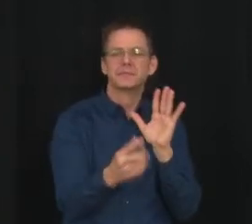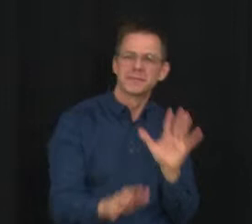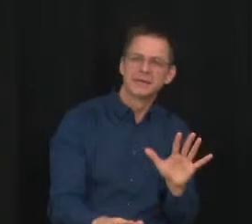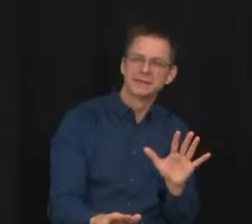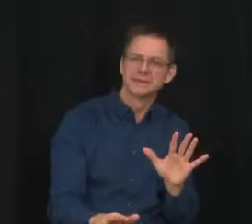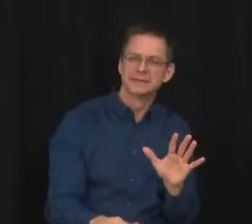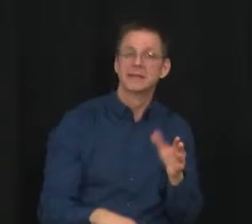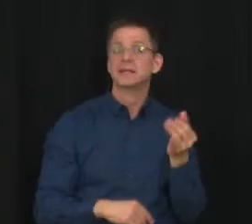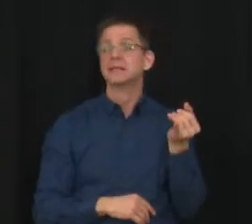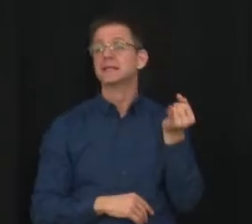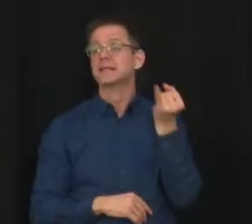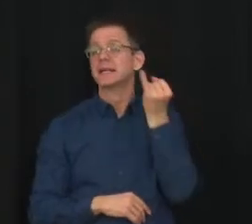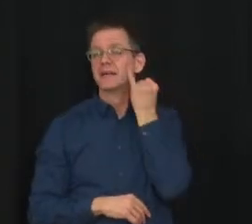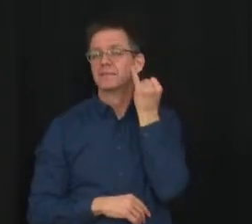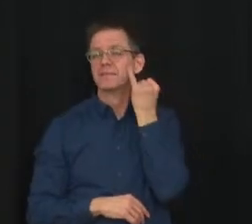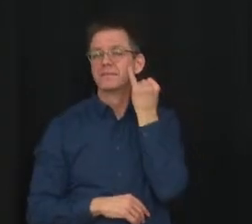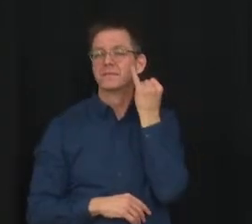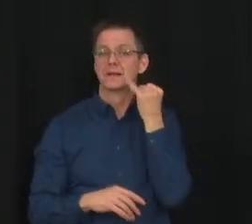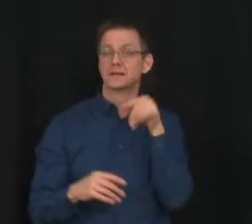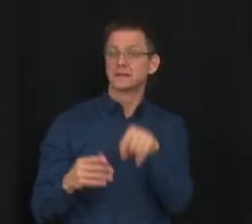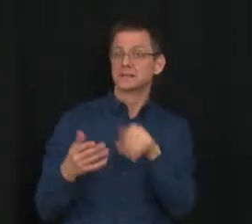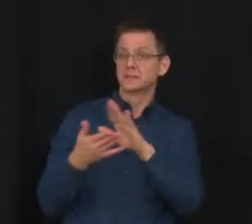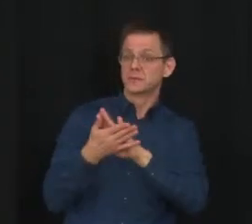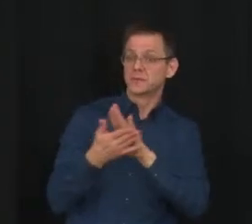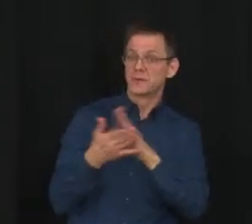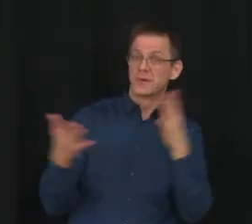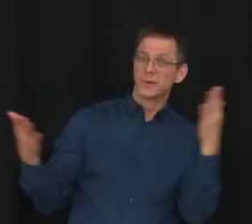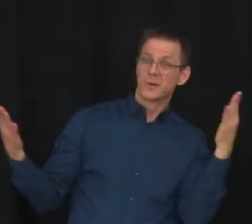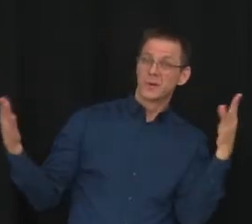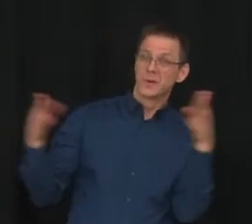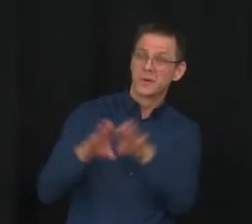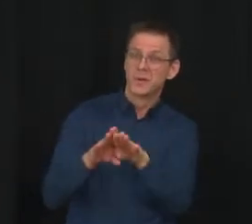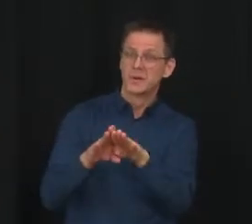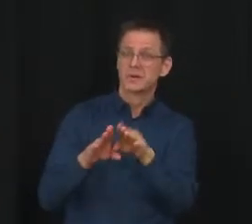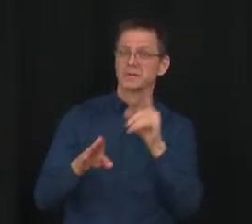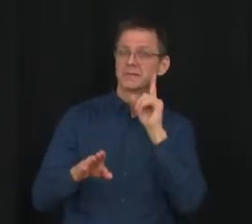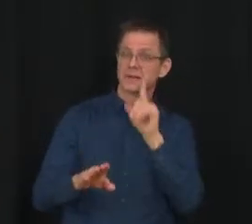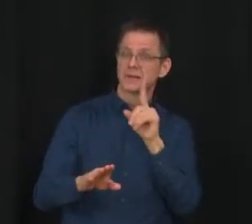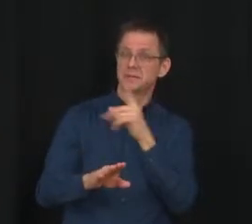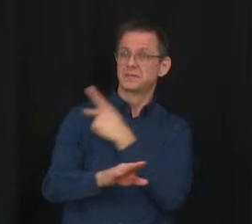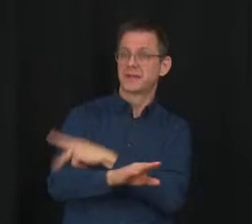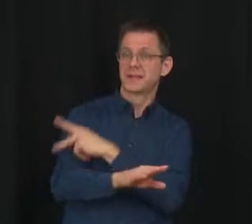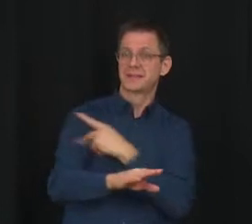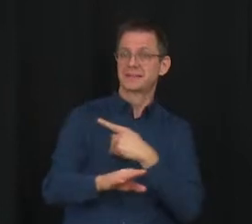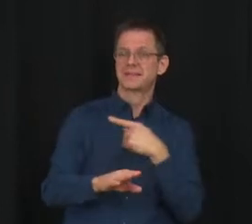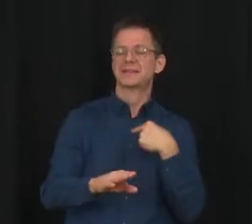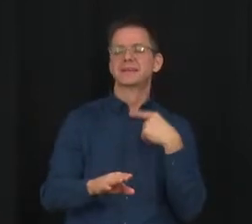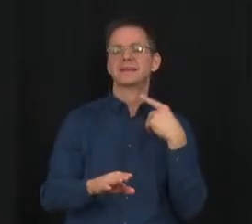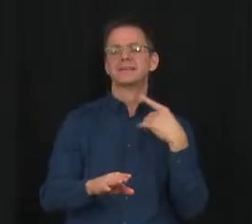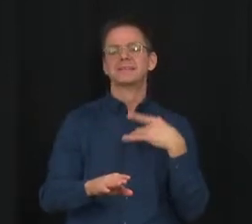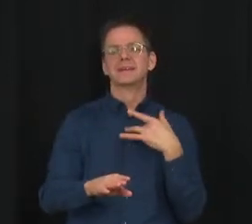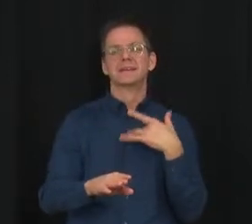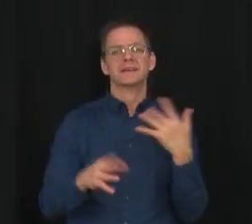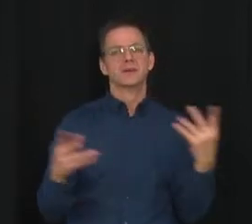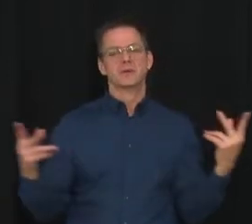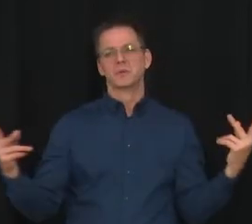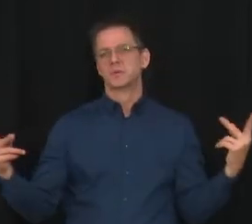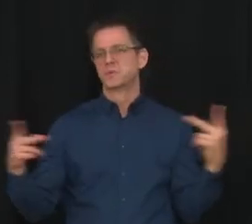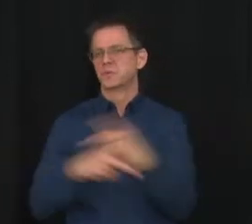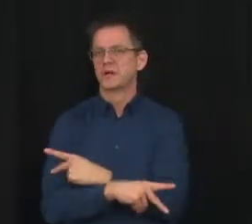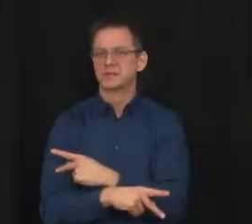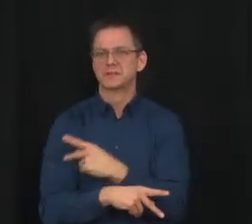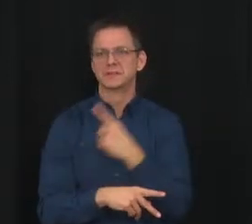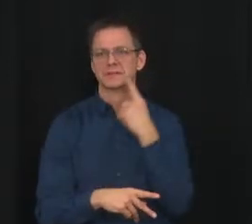province, we would be imposing much greater harm on all of those students by not